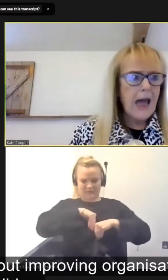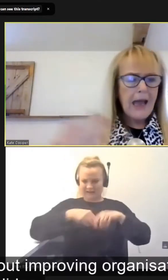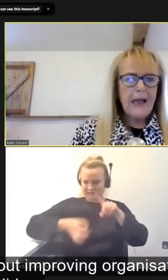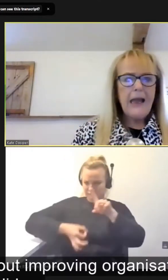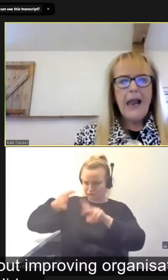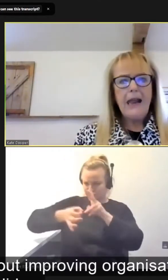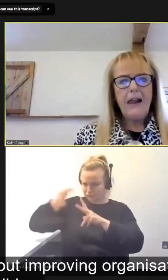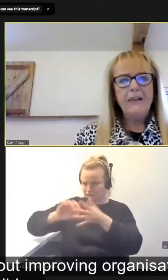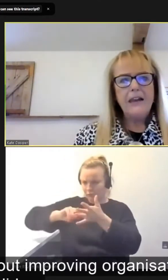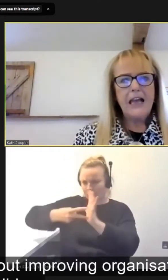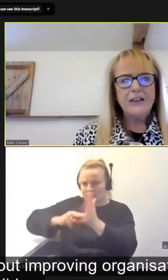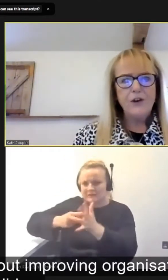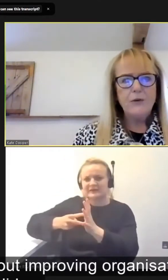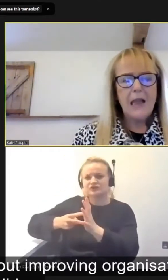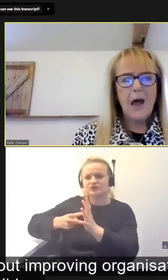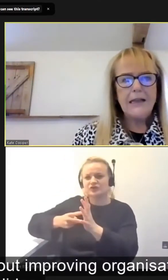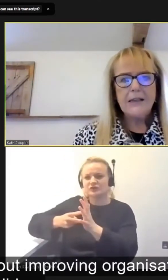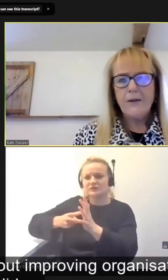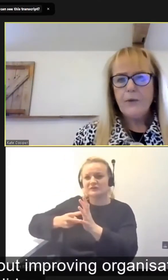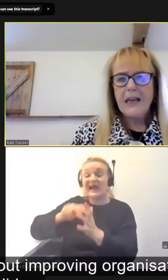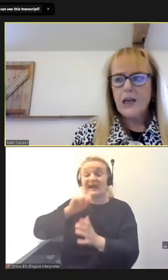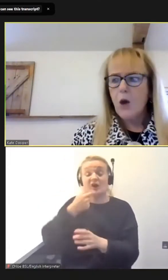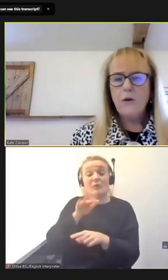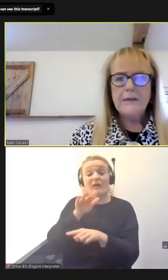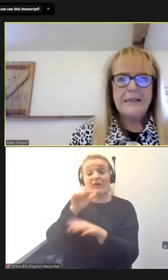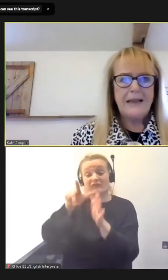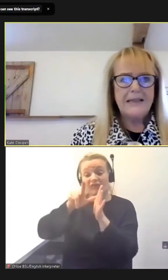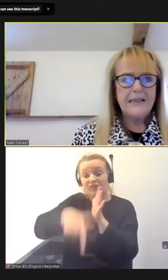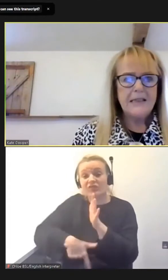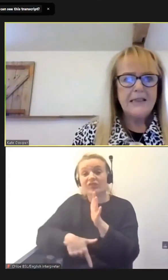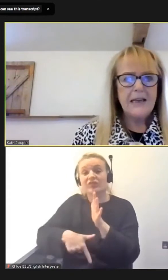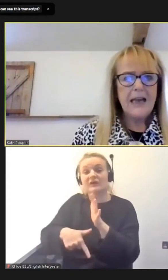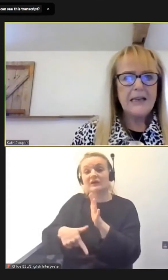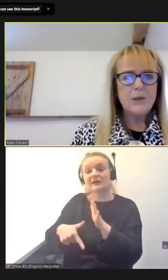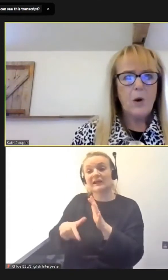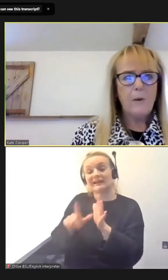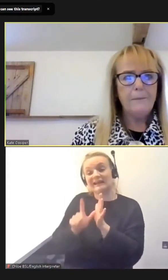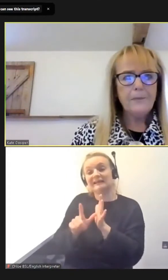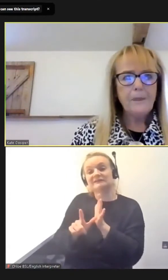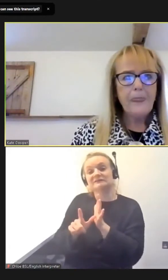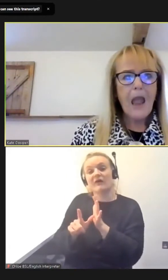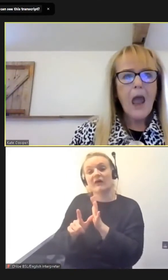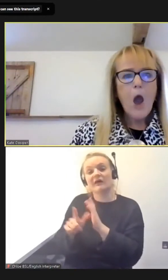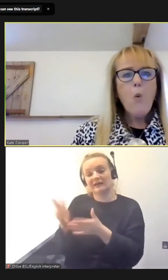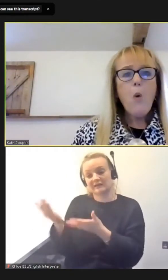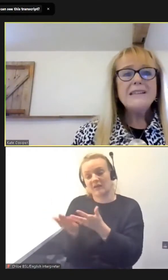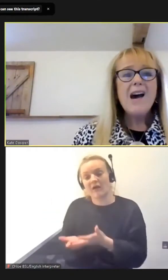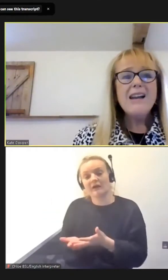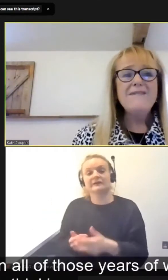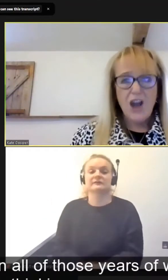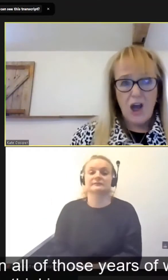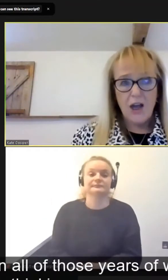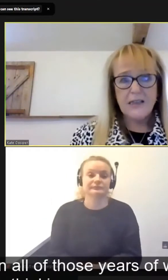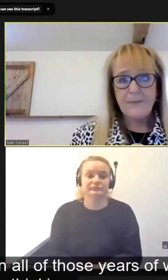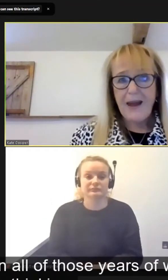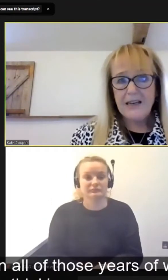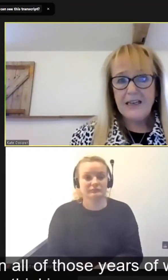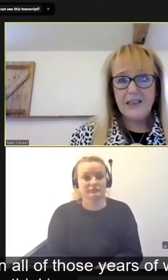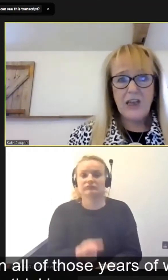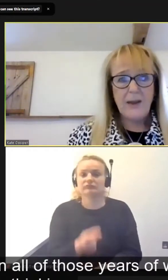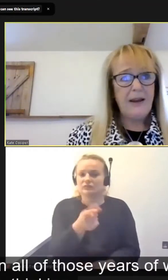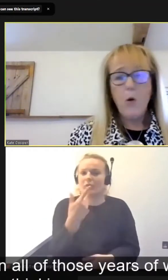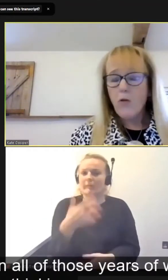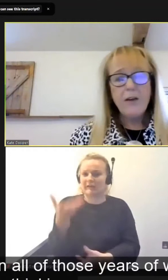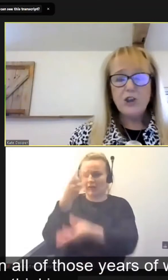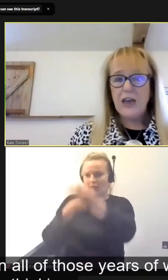in the next few slides. So if we can go on, Sebastian, to the next one. What I've learned about